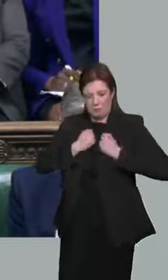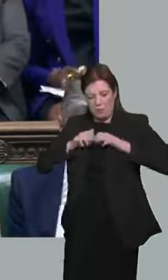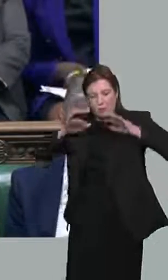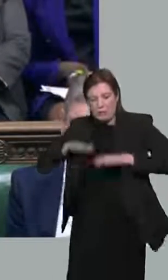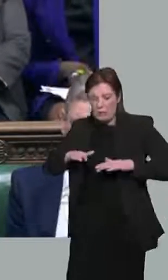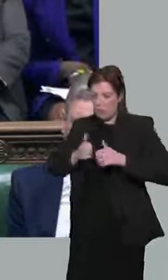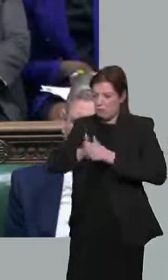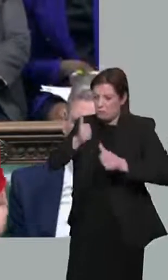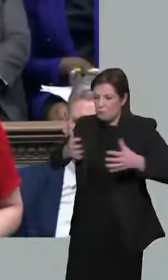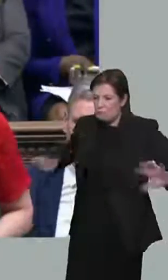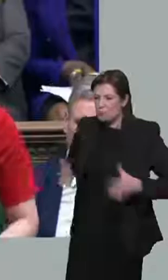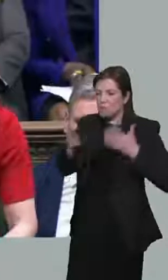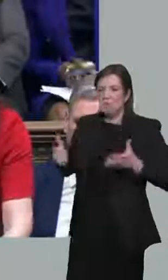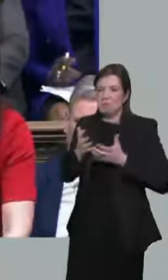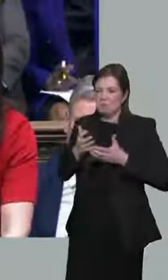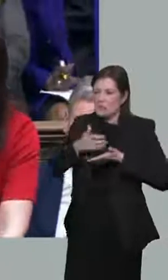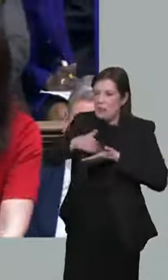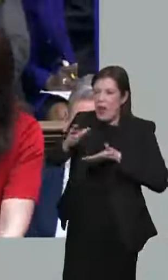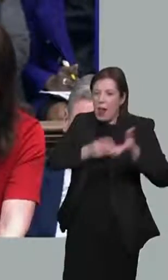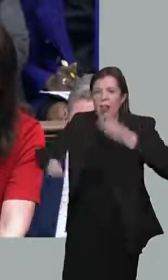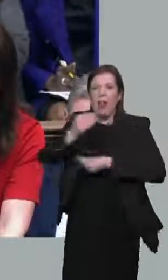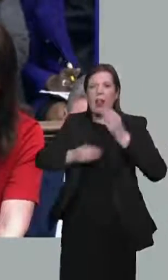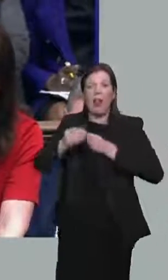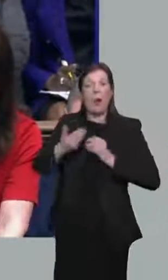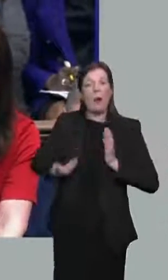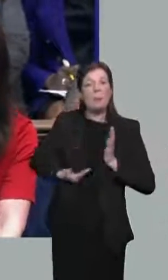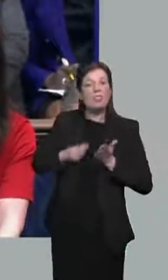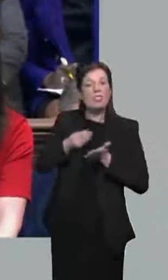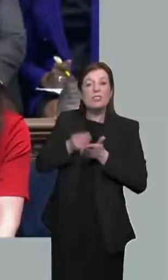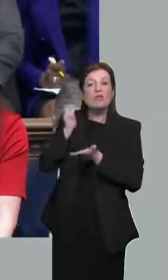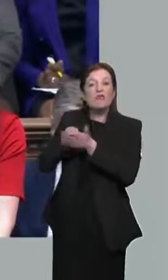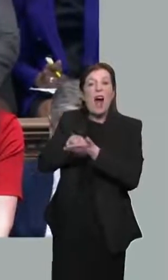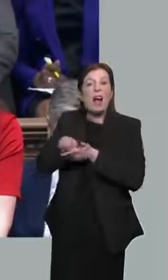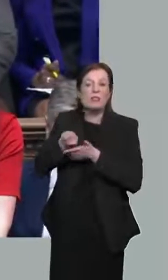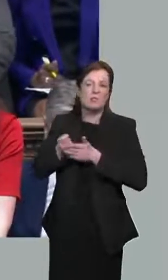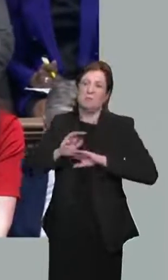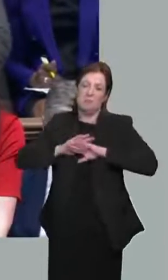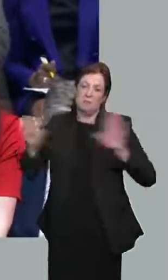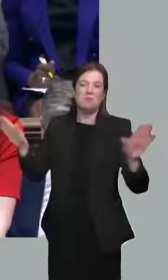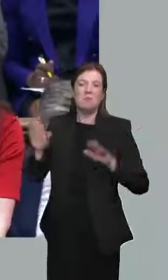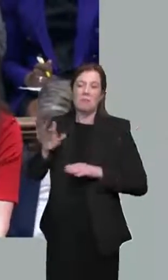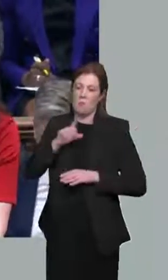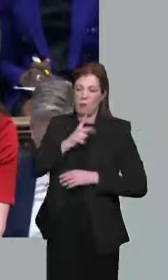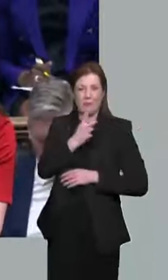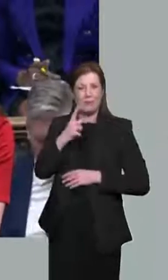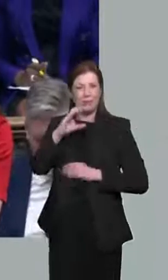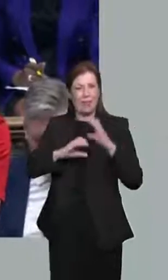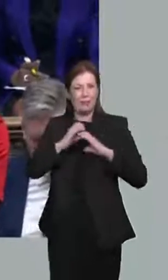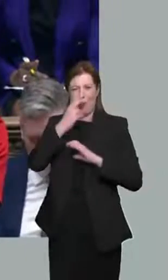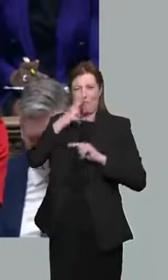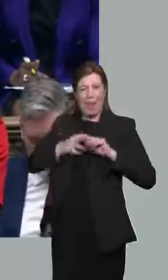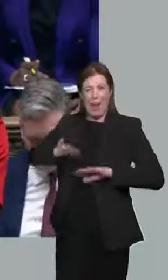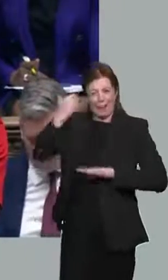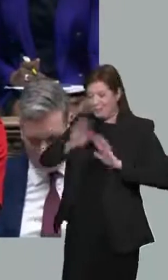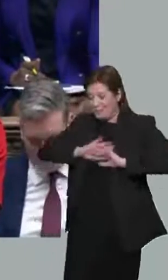in Britain, scrapping business rates and replacing them with a fairer system fit for the 21st century, something that small